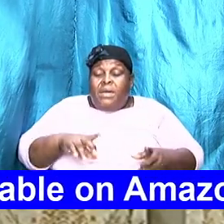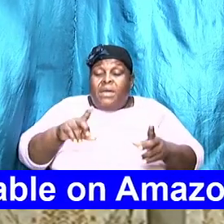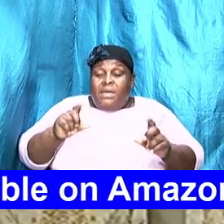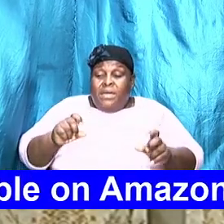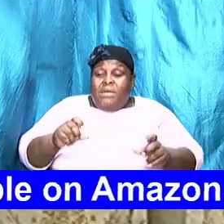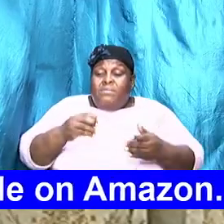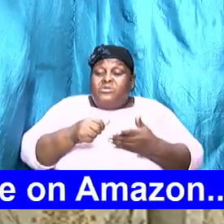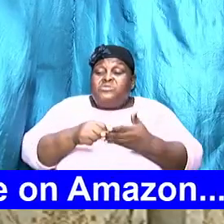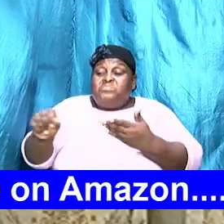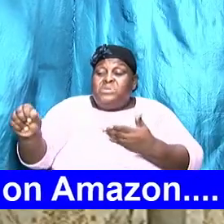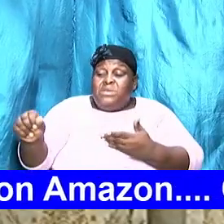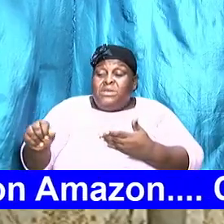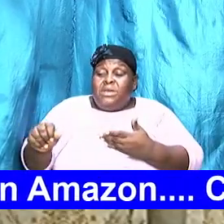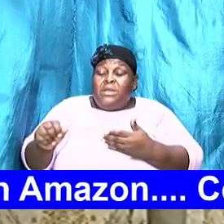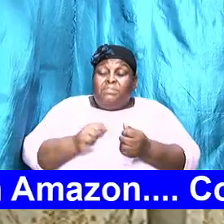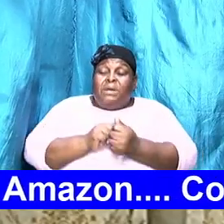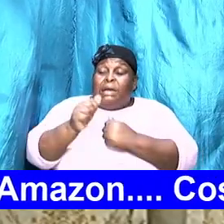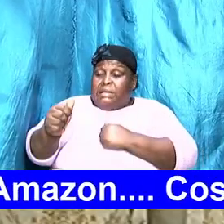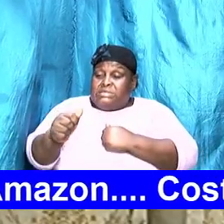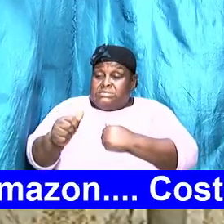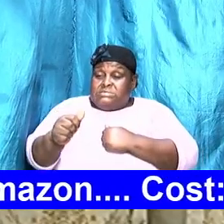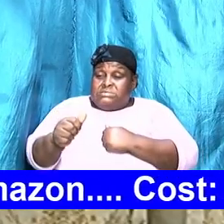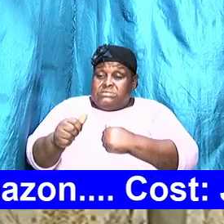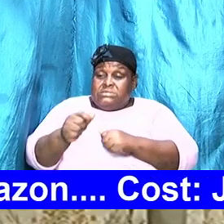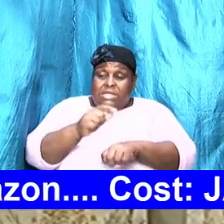past due. And